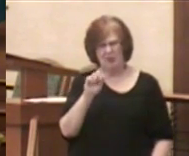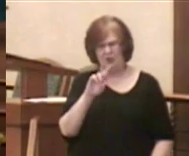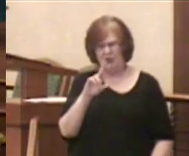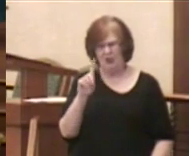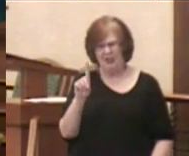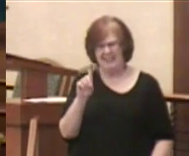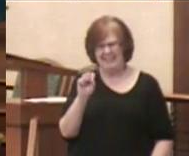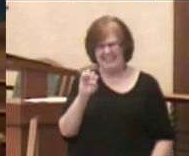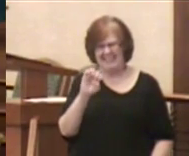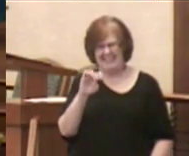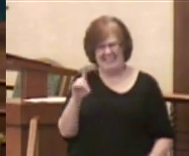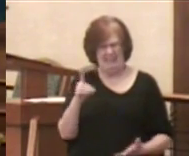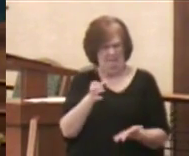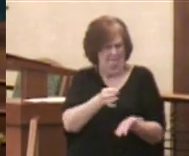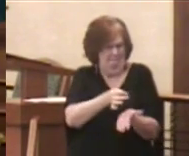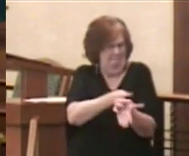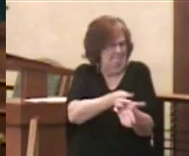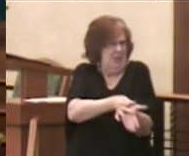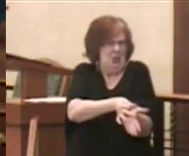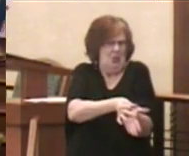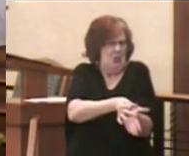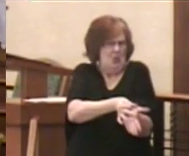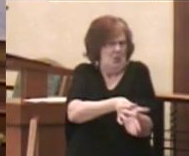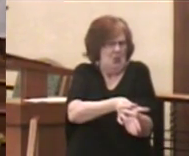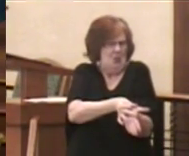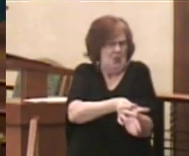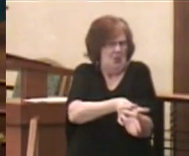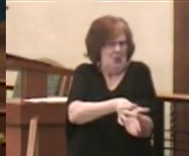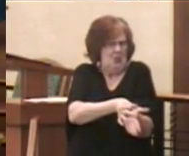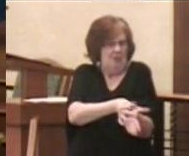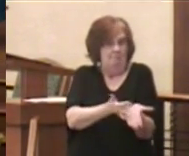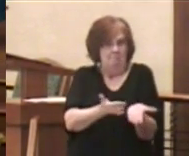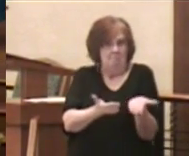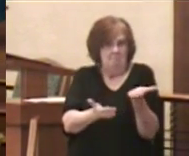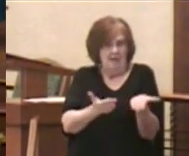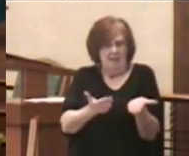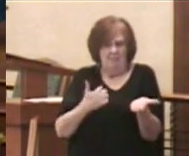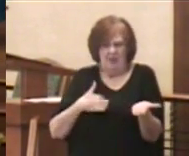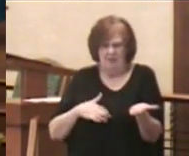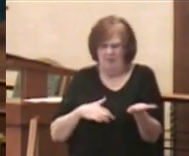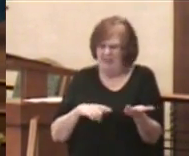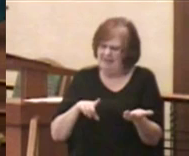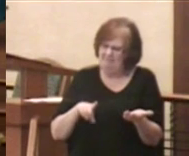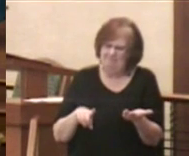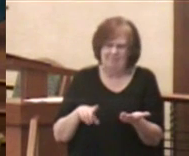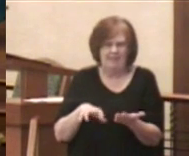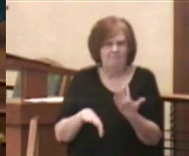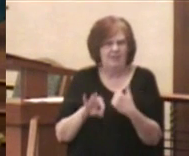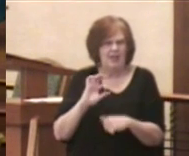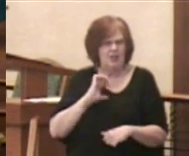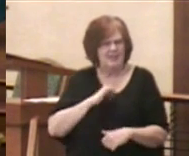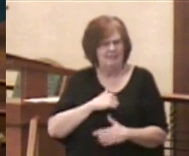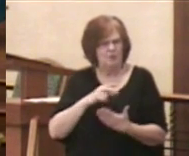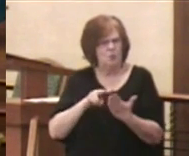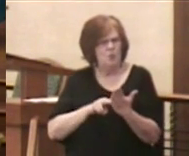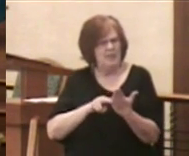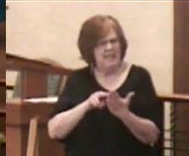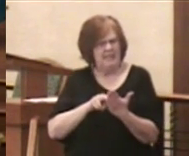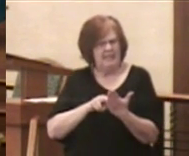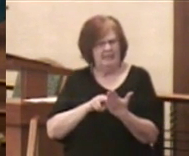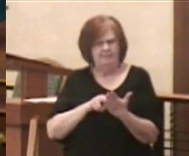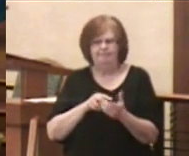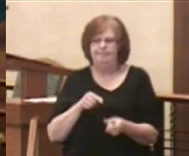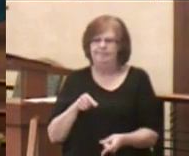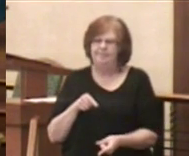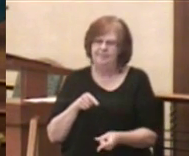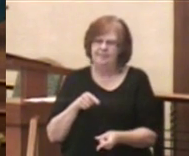Well, maybe it would be helpful for us to walk into where we find ourselves in our reading today. Our reading begins by addressing